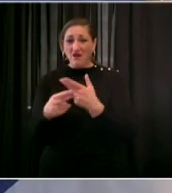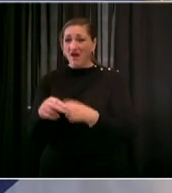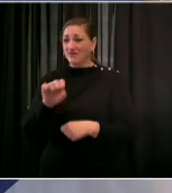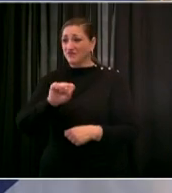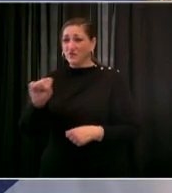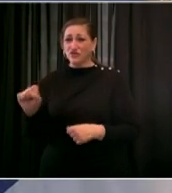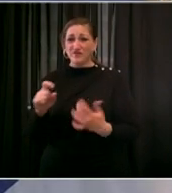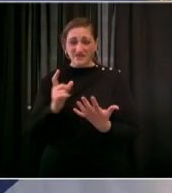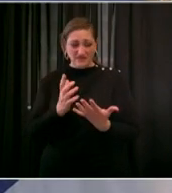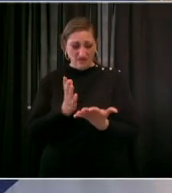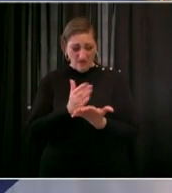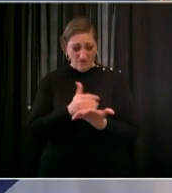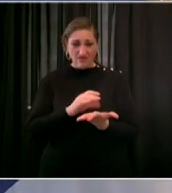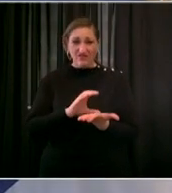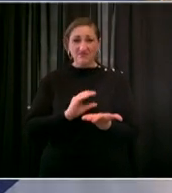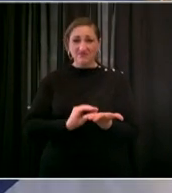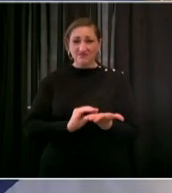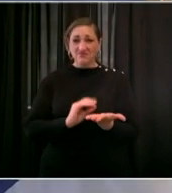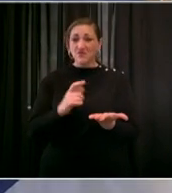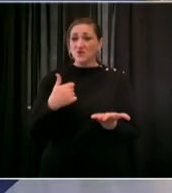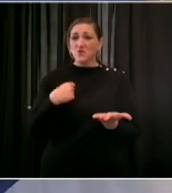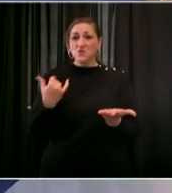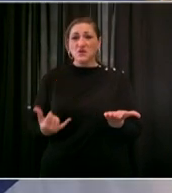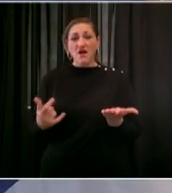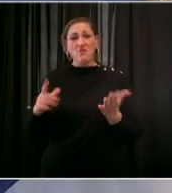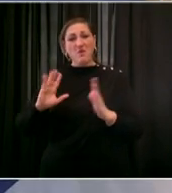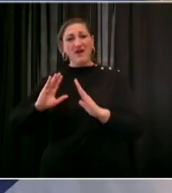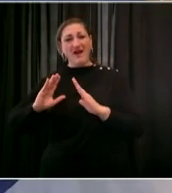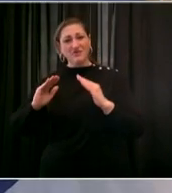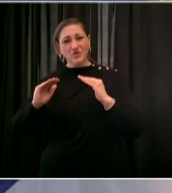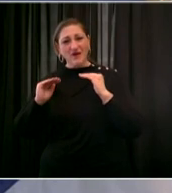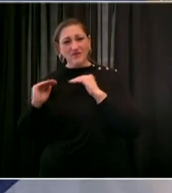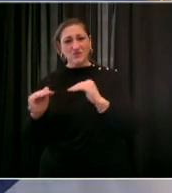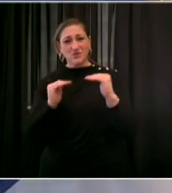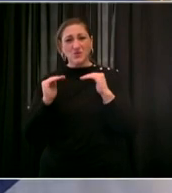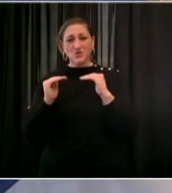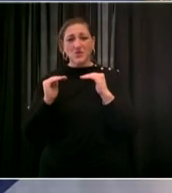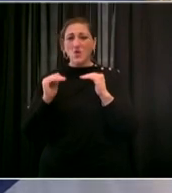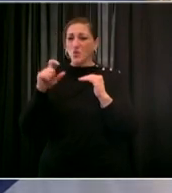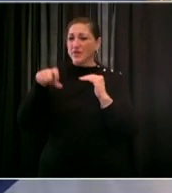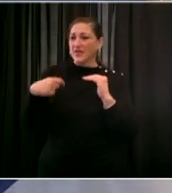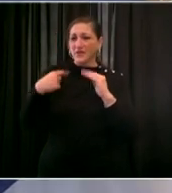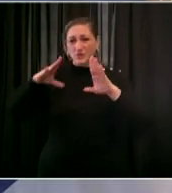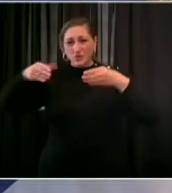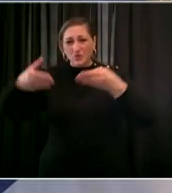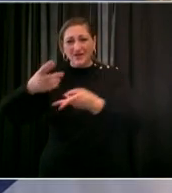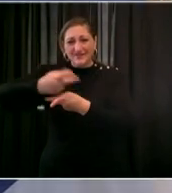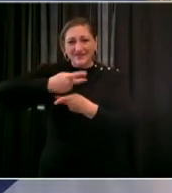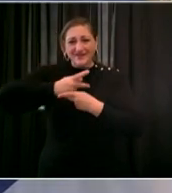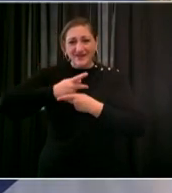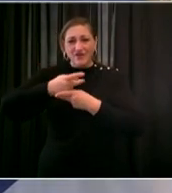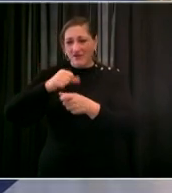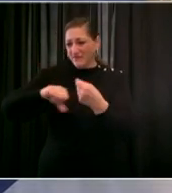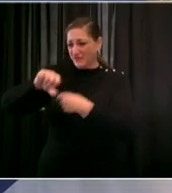to our shared civic responsibility to look after each other as a city as a society